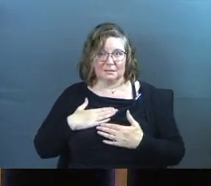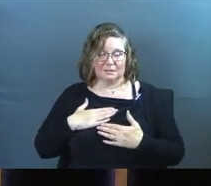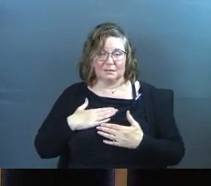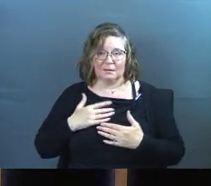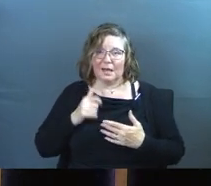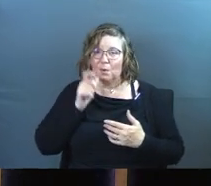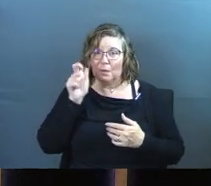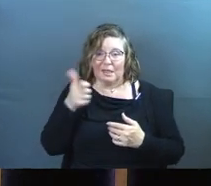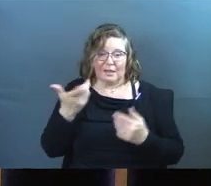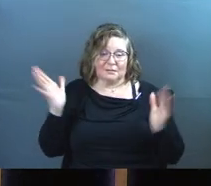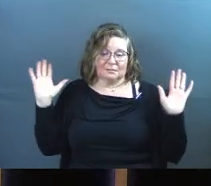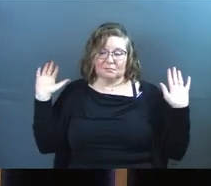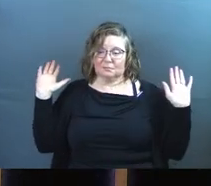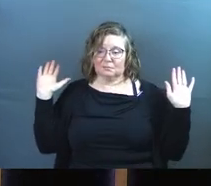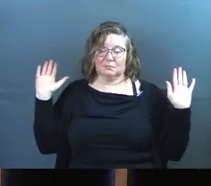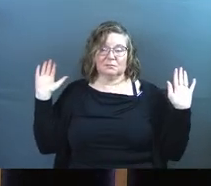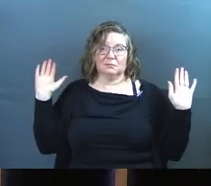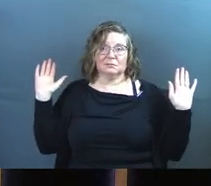I don't need anything else.